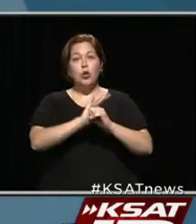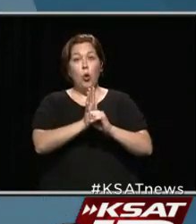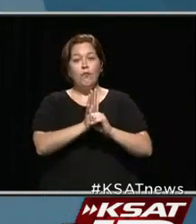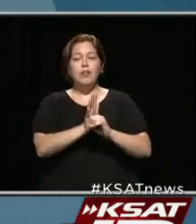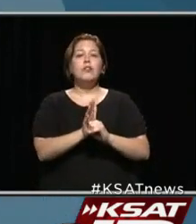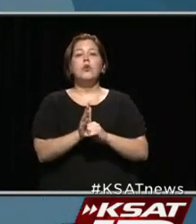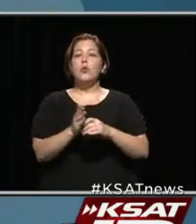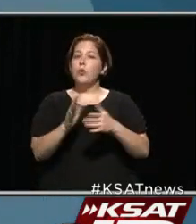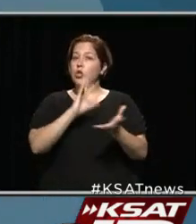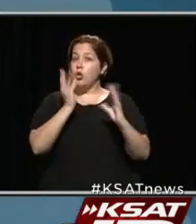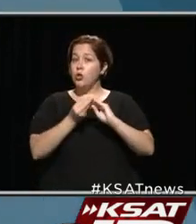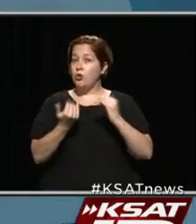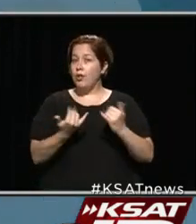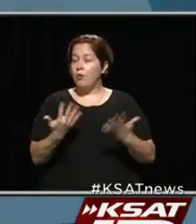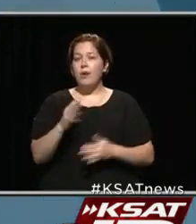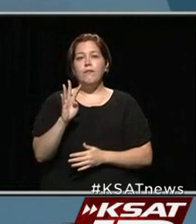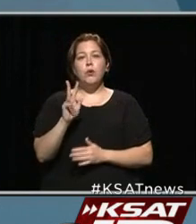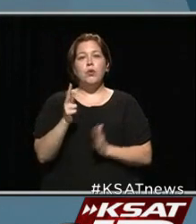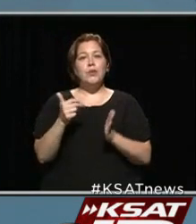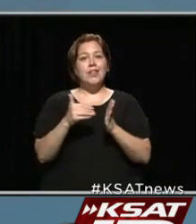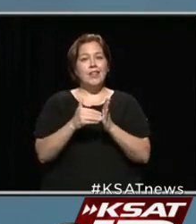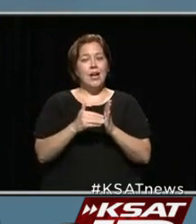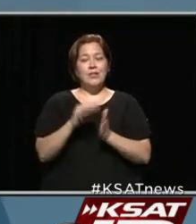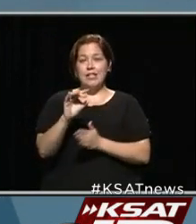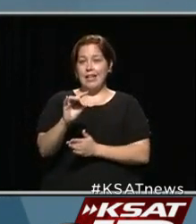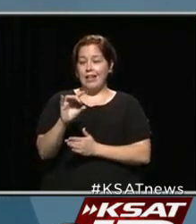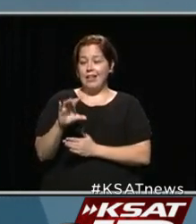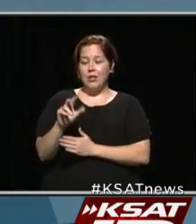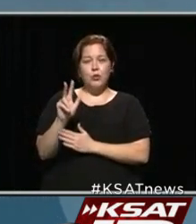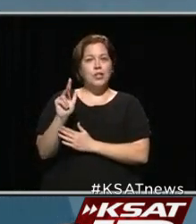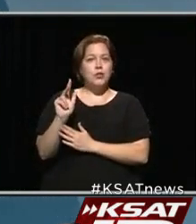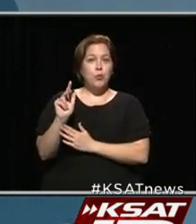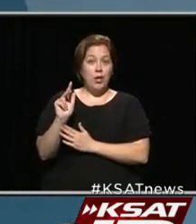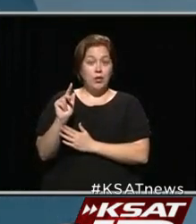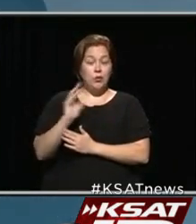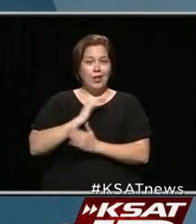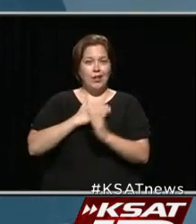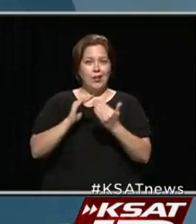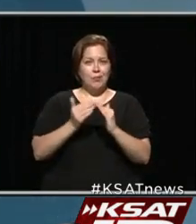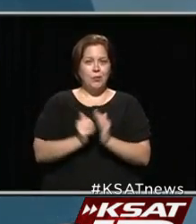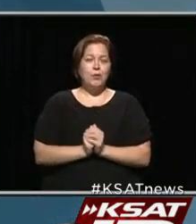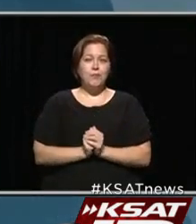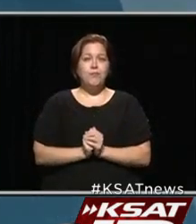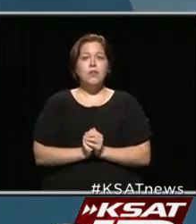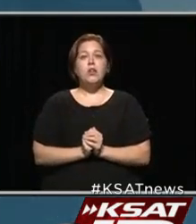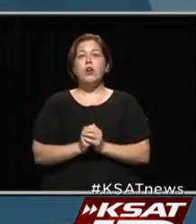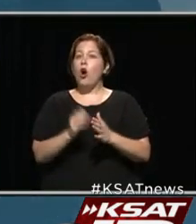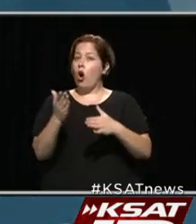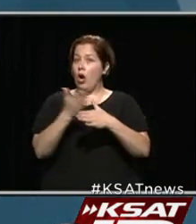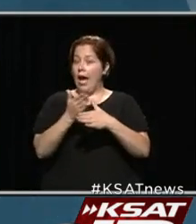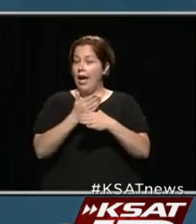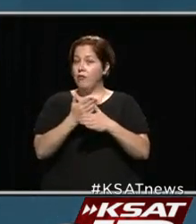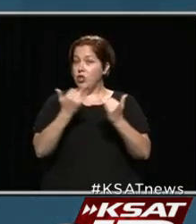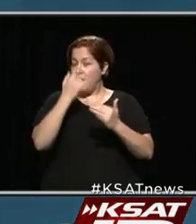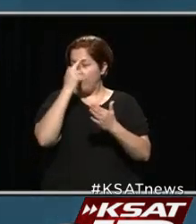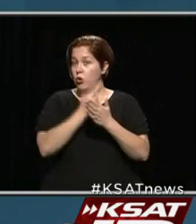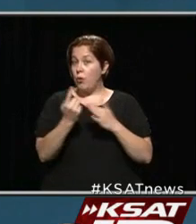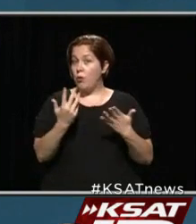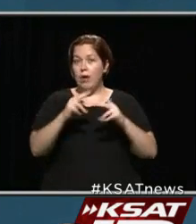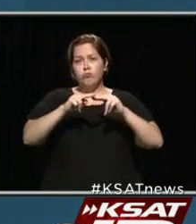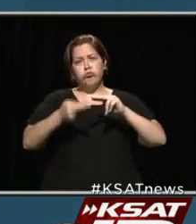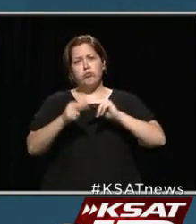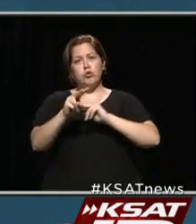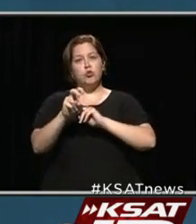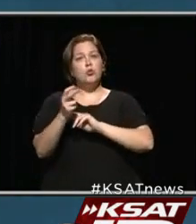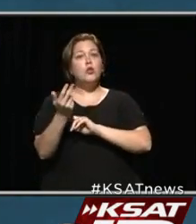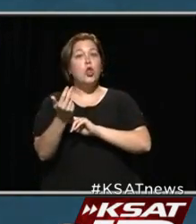which brings our total to 43,823 in our community. Our moving day average now over the week has dropped to